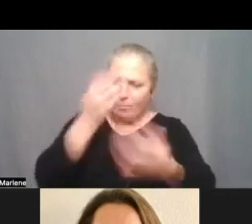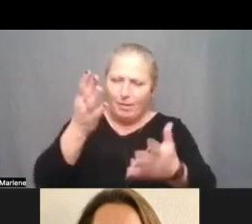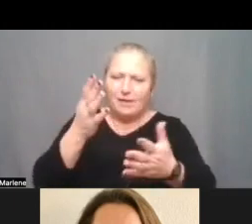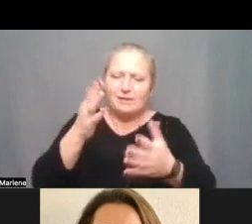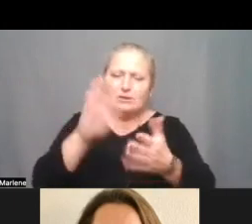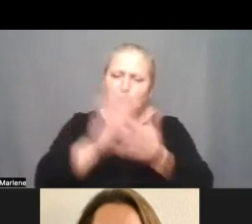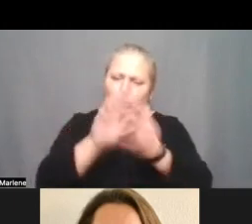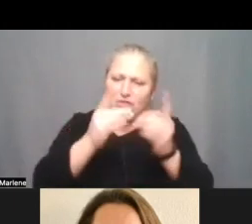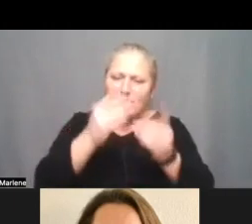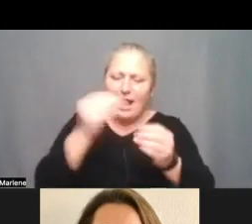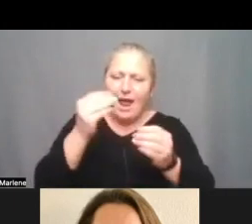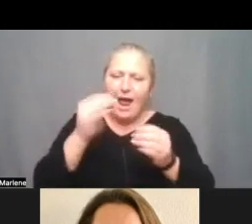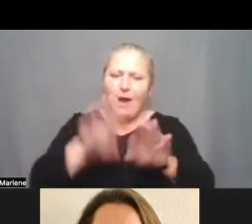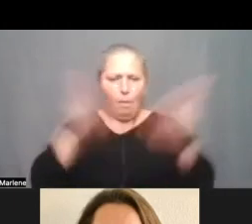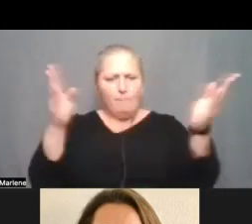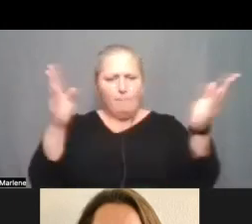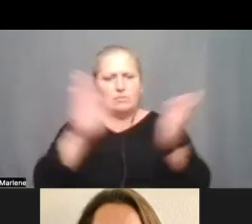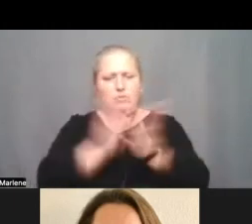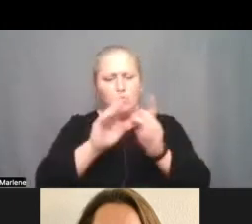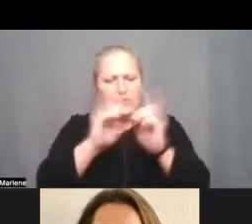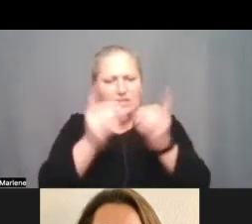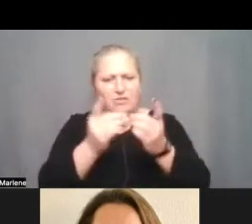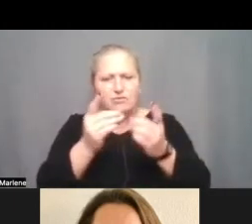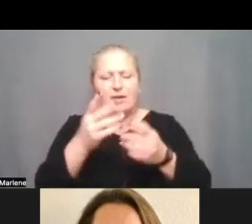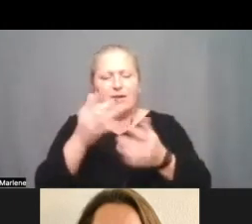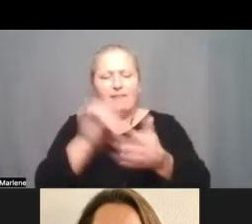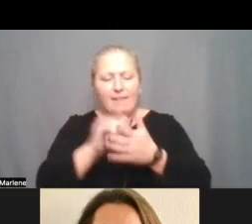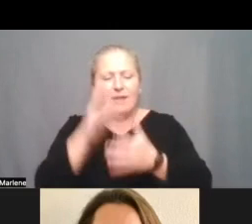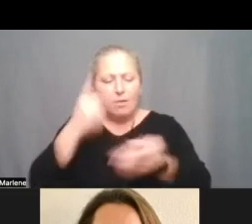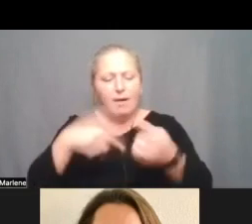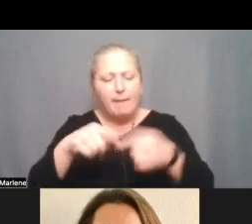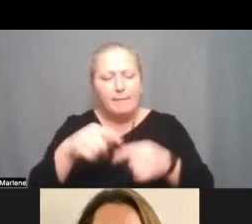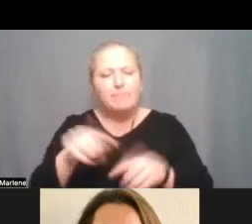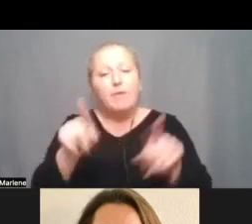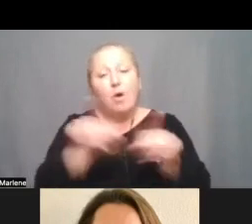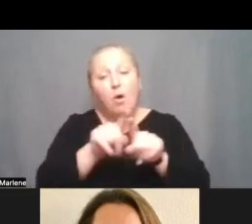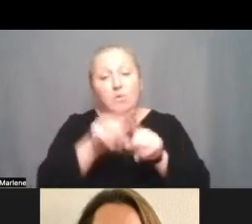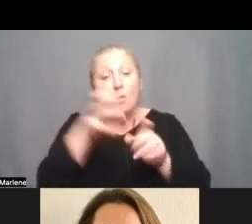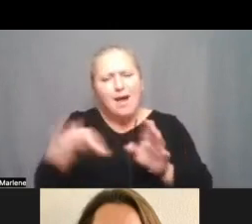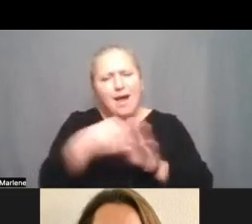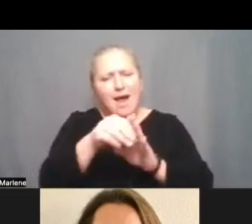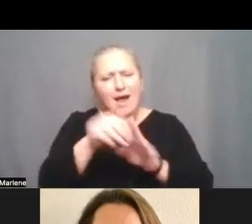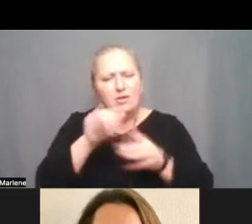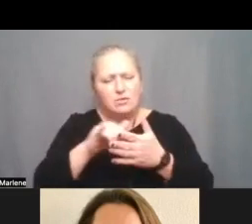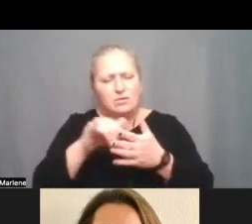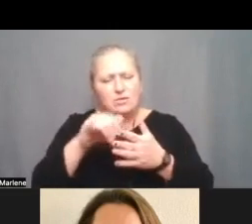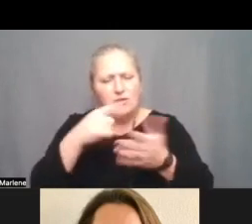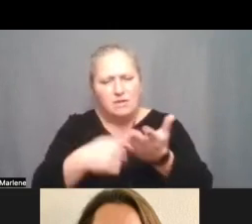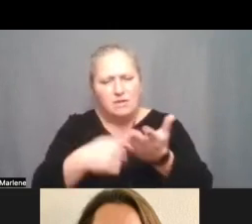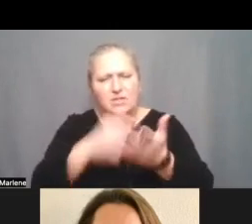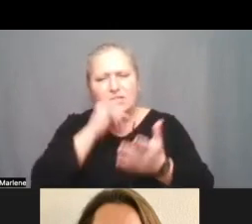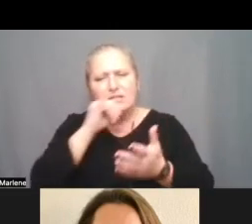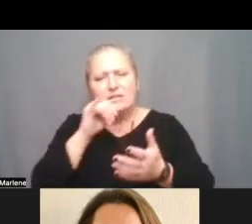district so that is coming and then the other thing that i would add to the conversation is that when we